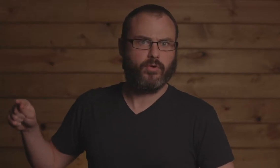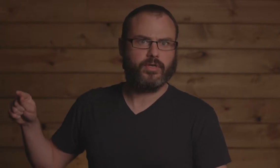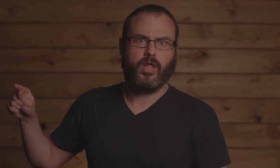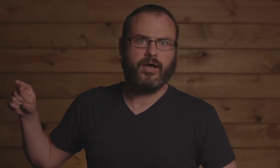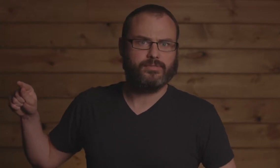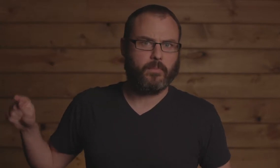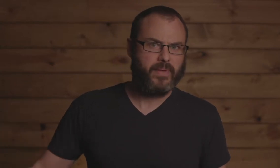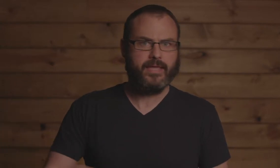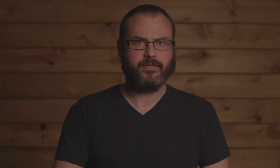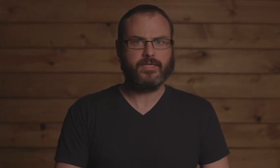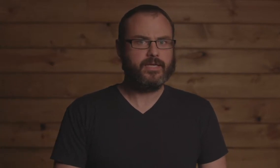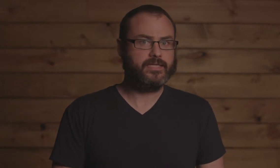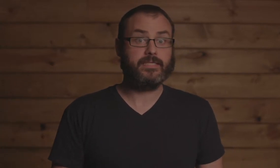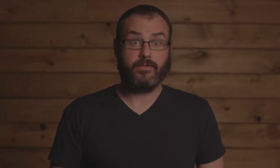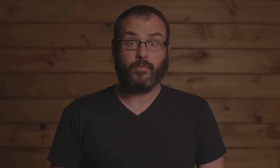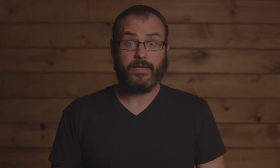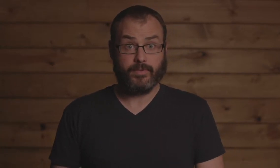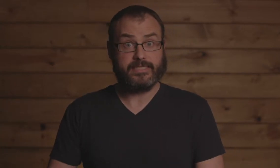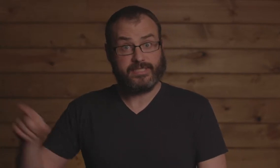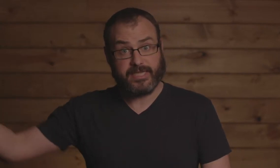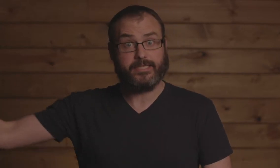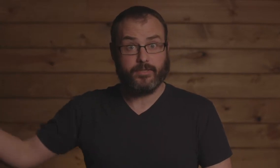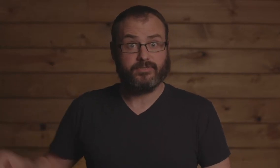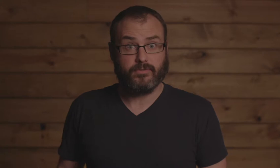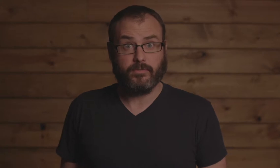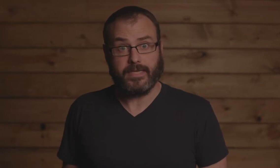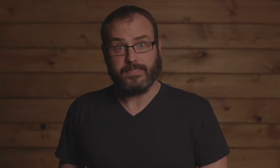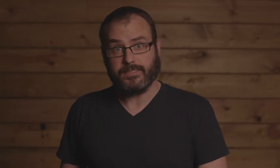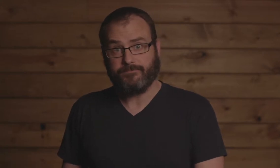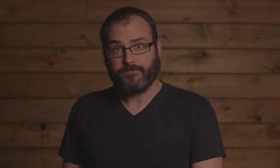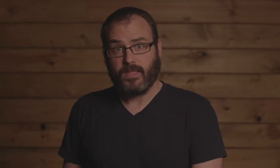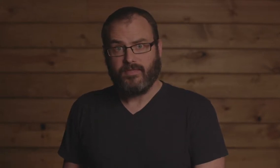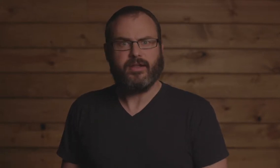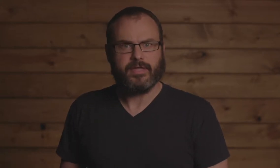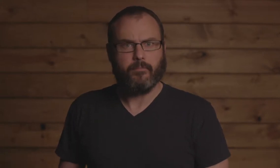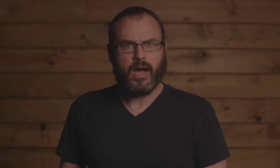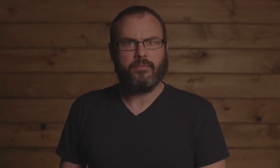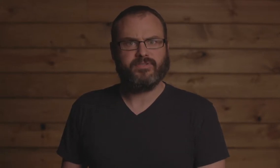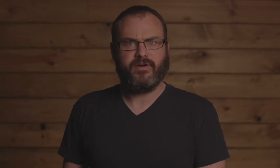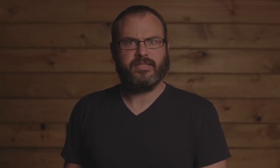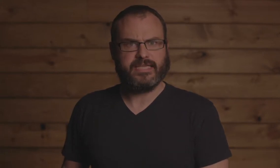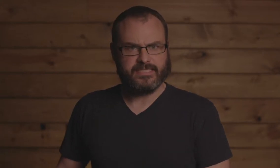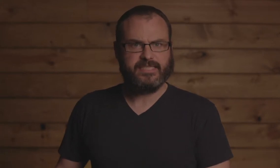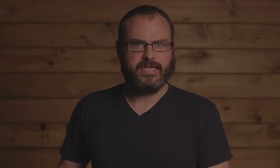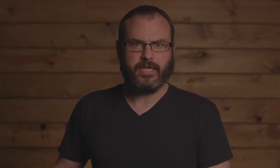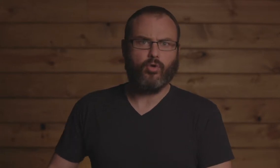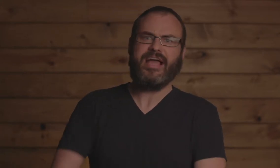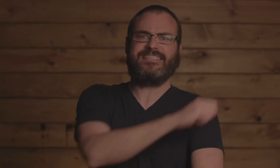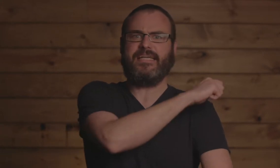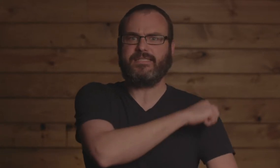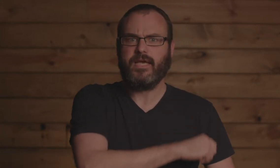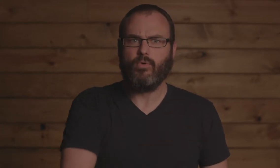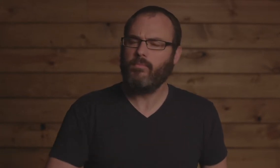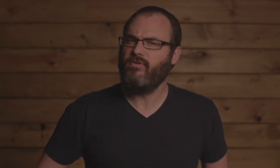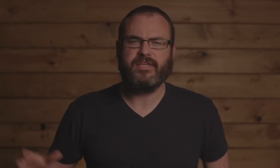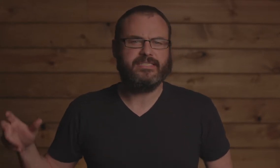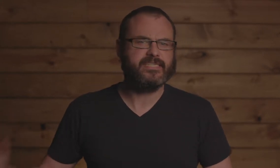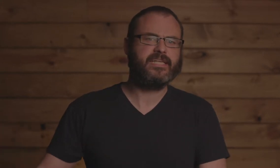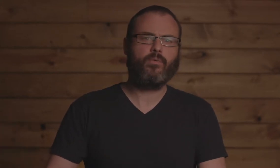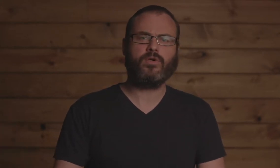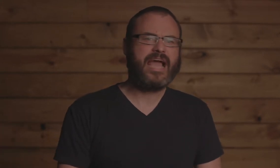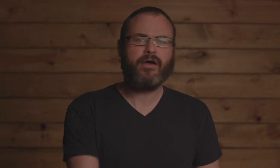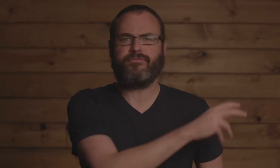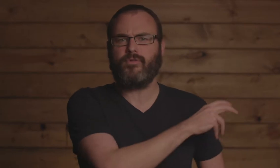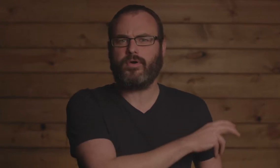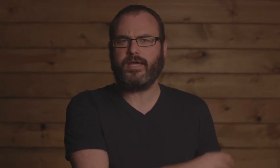that Florida law is repealed. That's the only way to really stick it to those Floridians. That'll get Bob to finally concede and go, That's it. We're moving